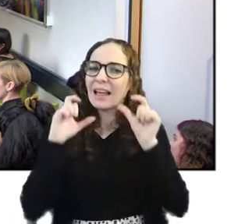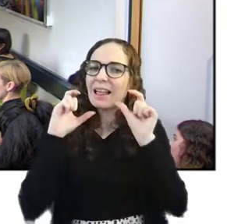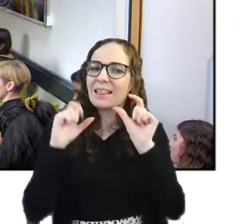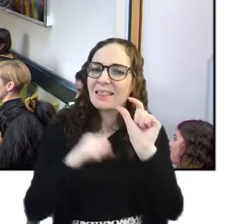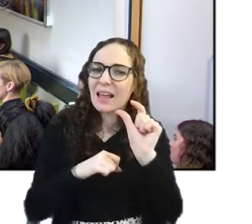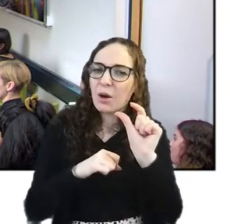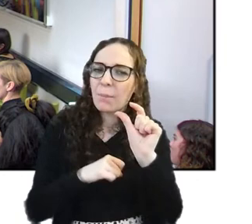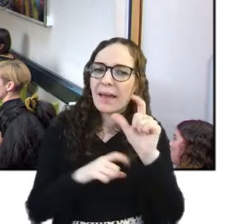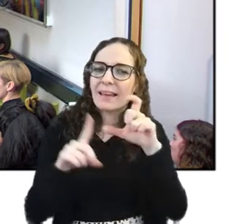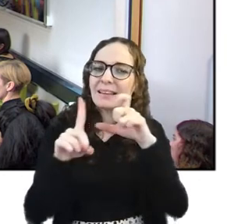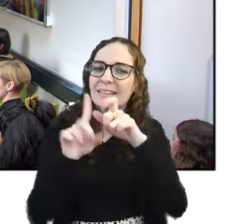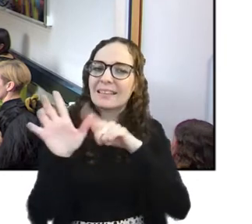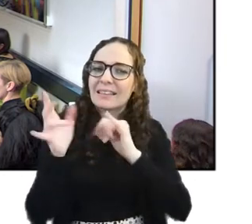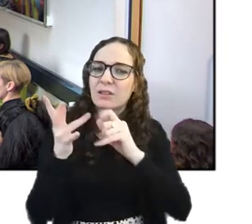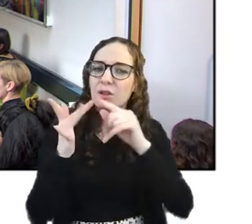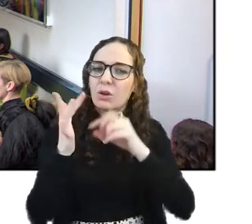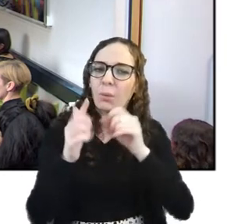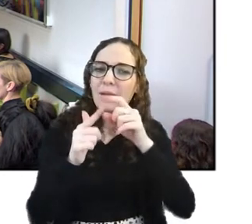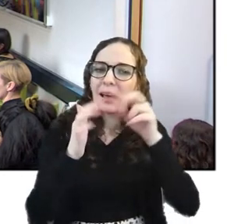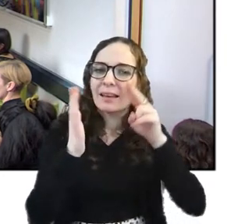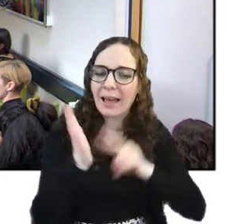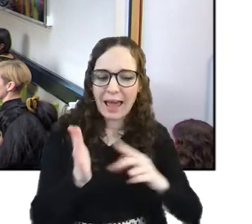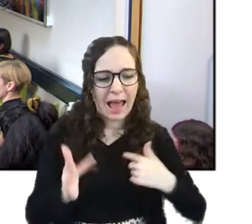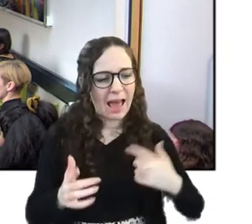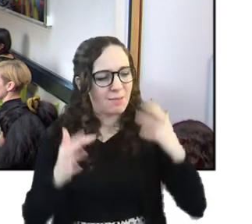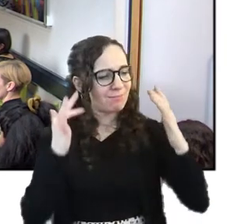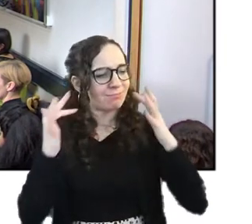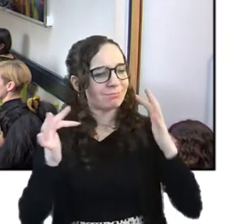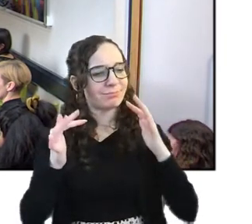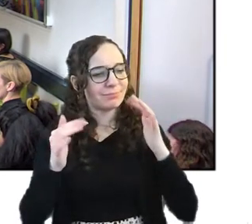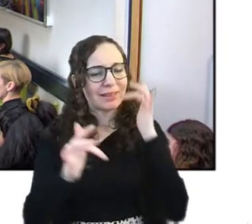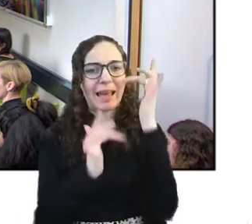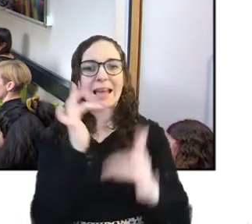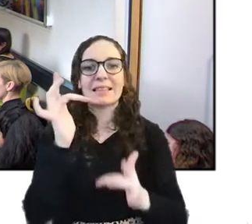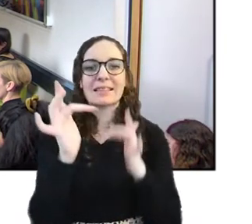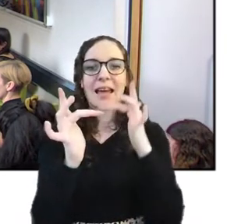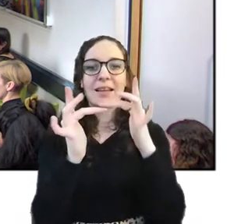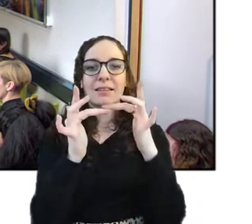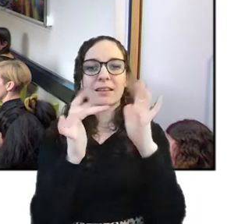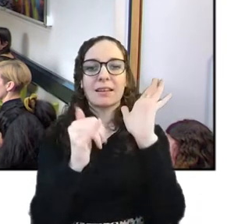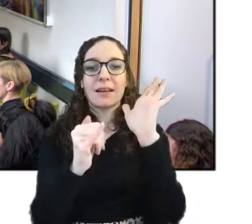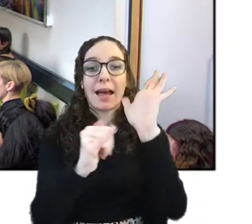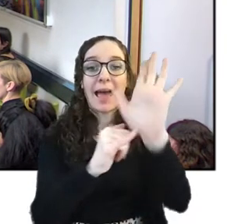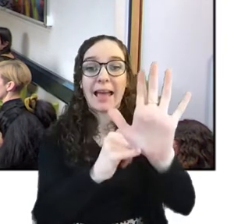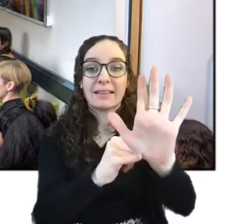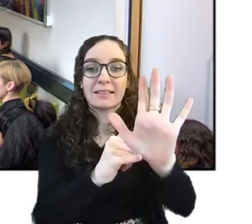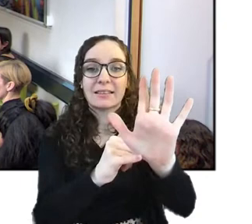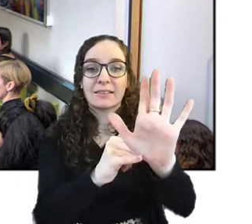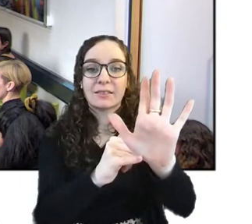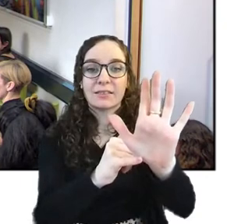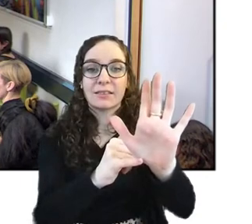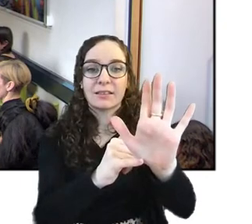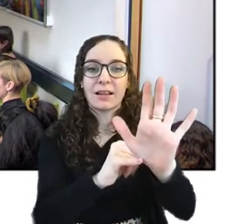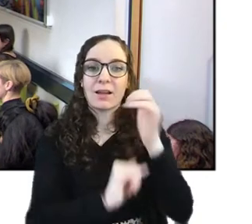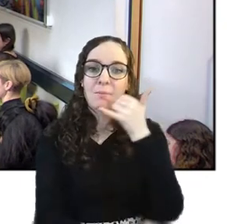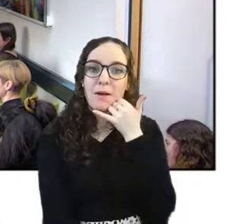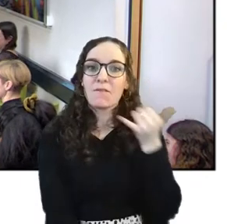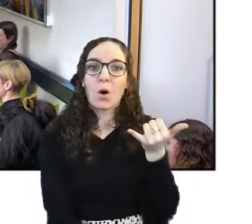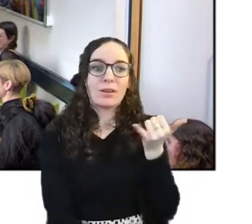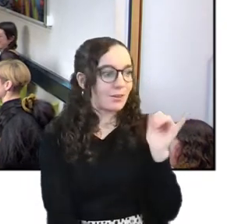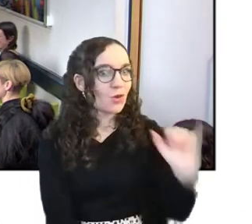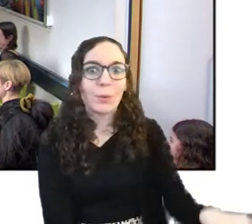thinking about like the end of the internet just as a thing because it's just in the back of my oh dropping my phone on the floor and not learning